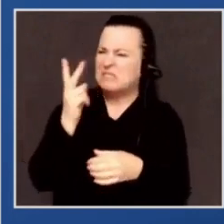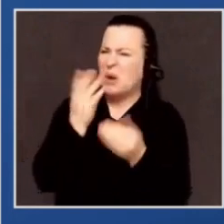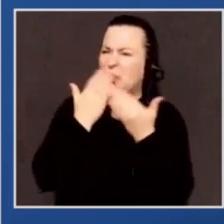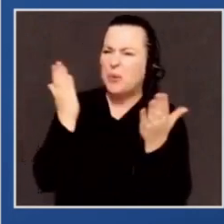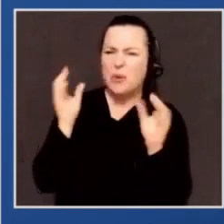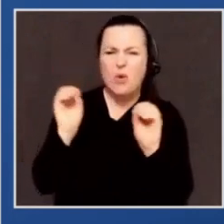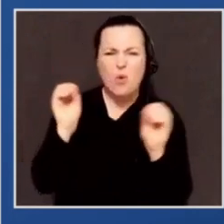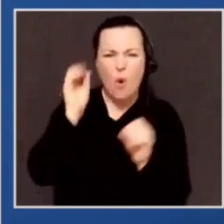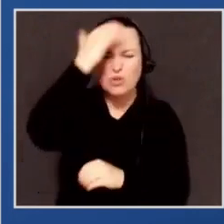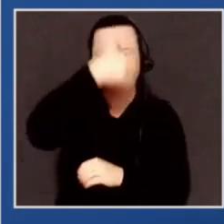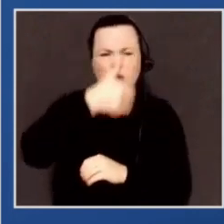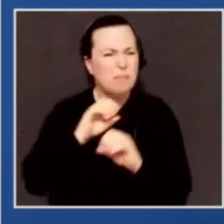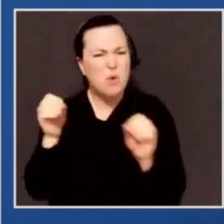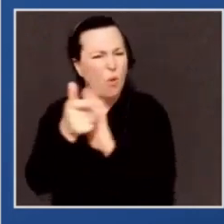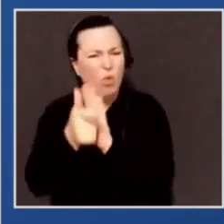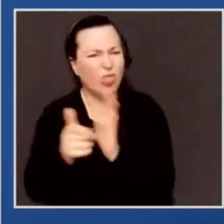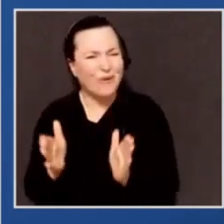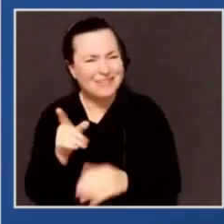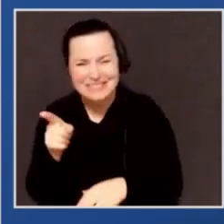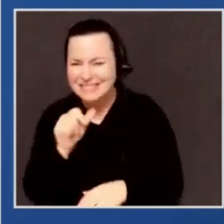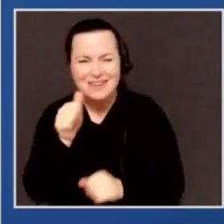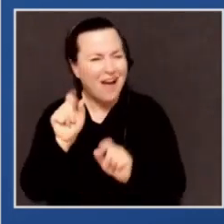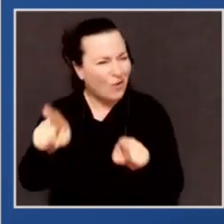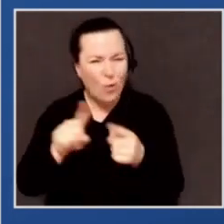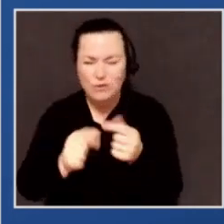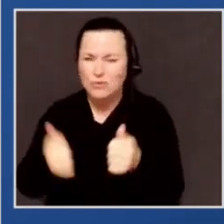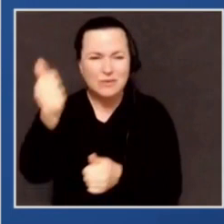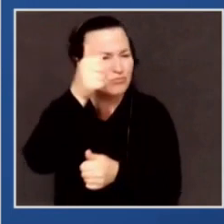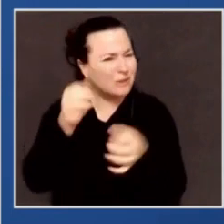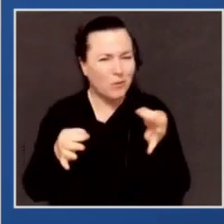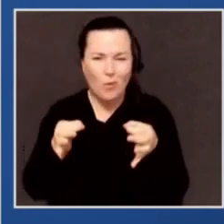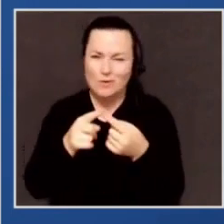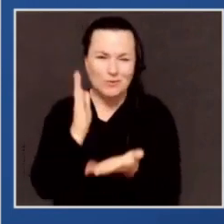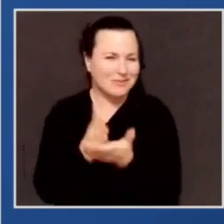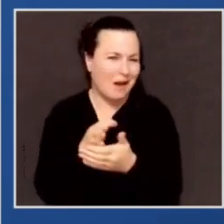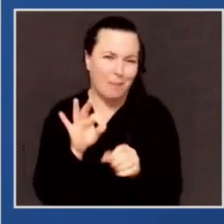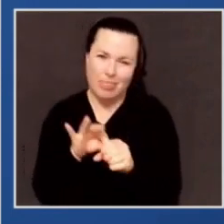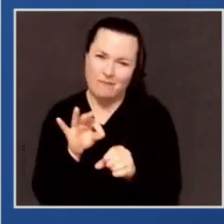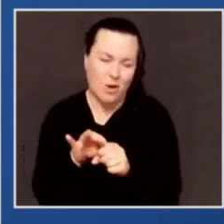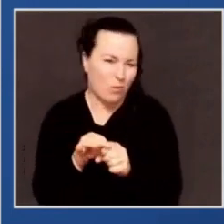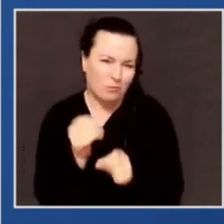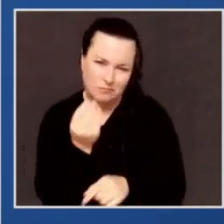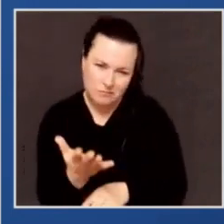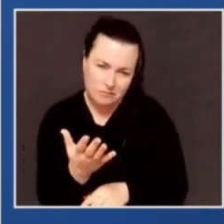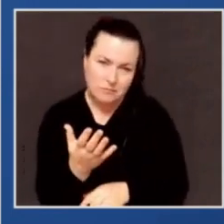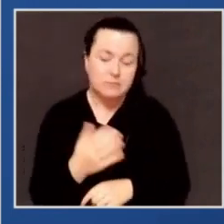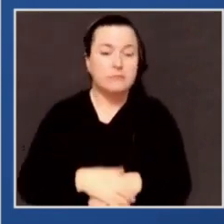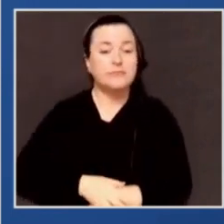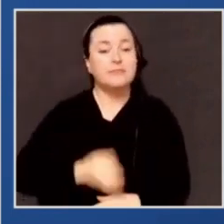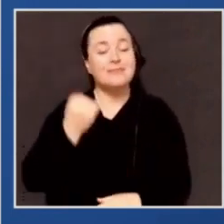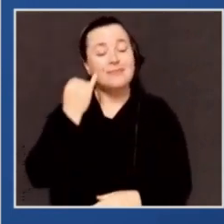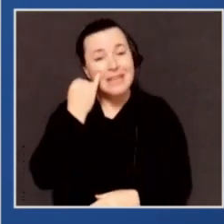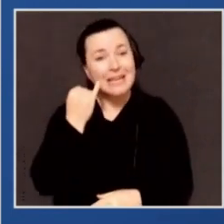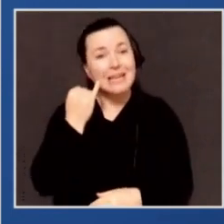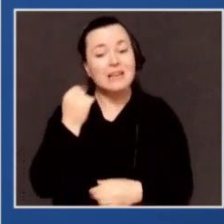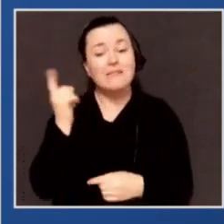He's not going to the Supreme Court of the United States to get the voting to stop. And if at some point, filing once